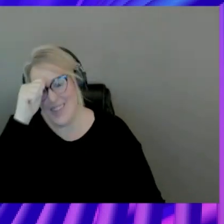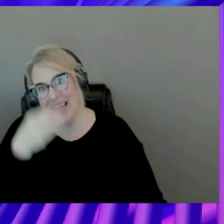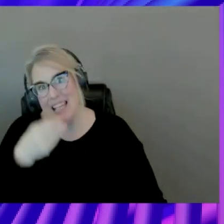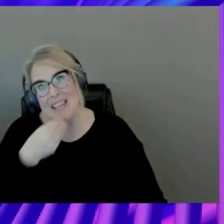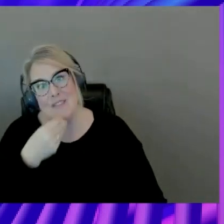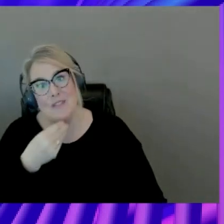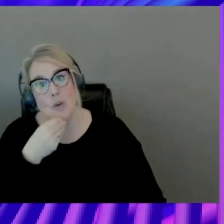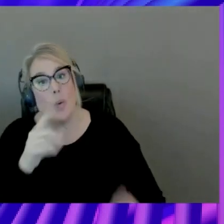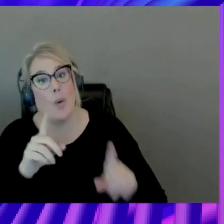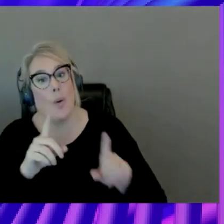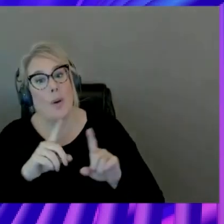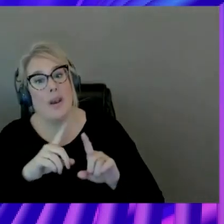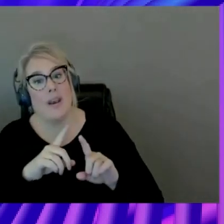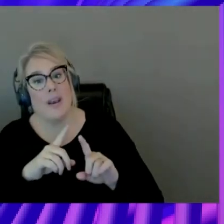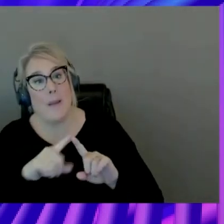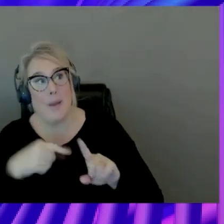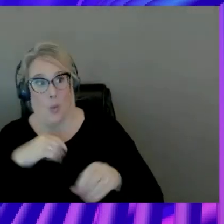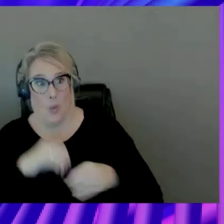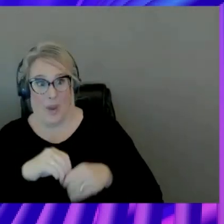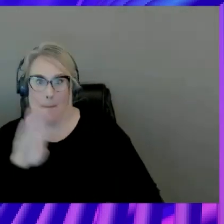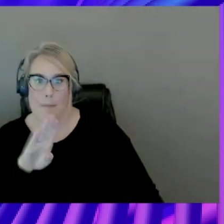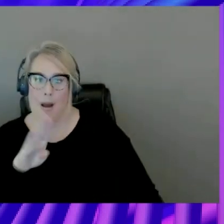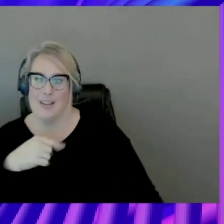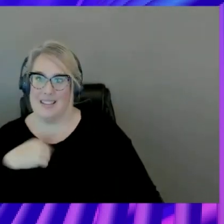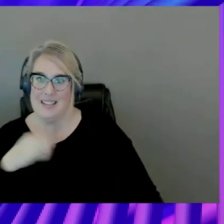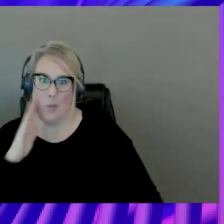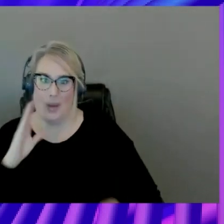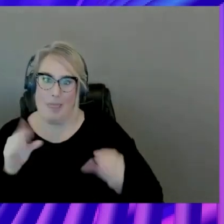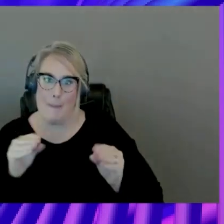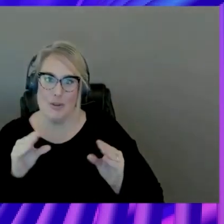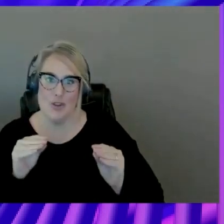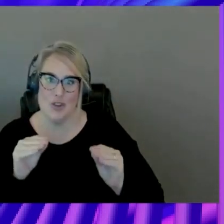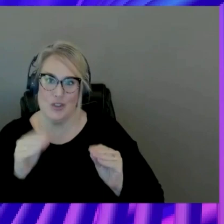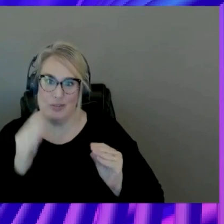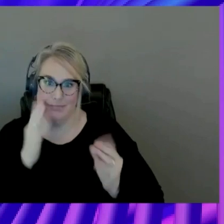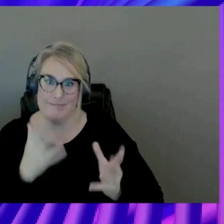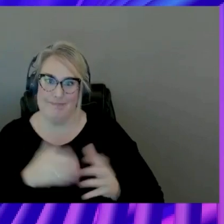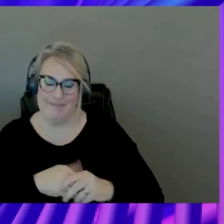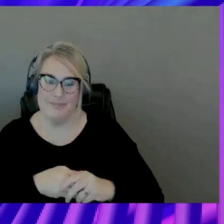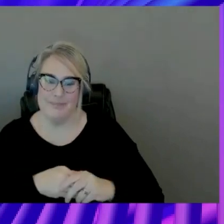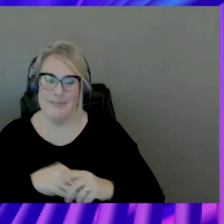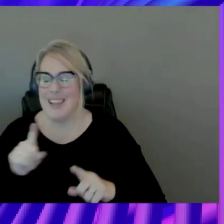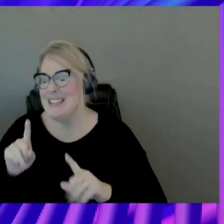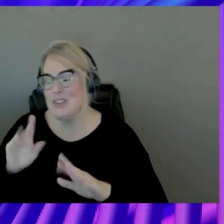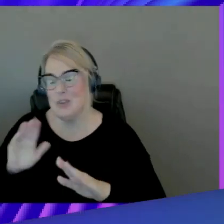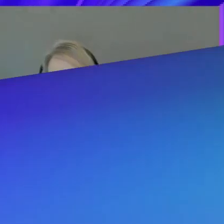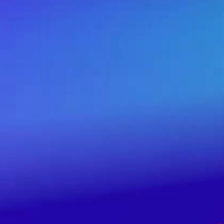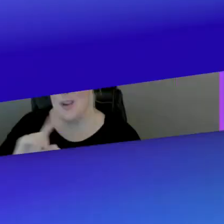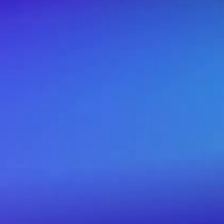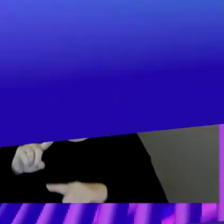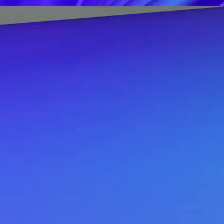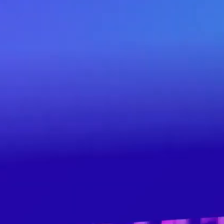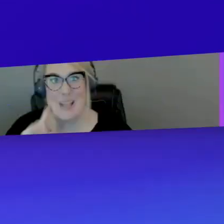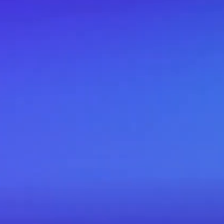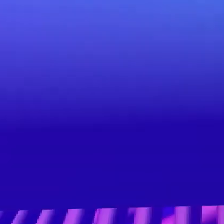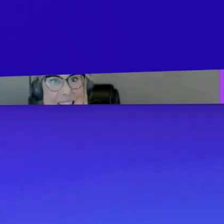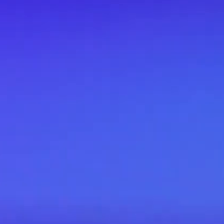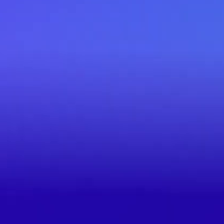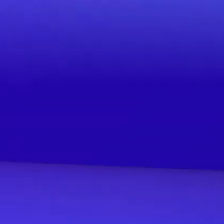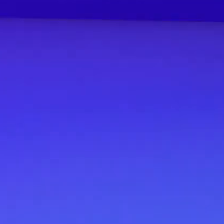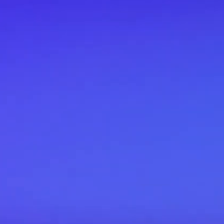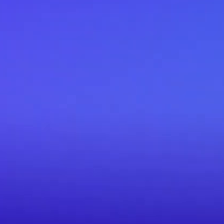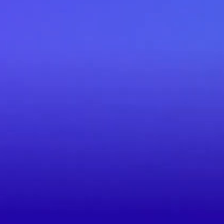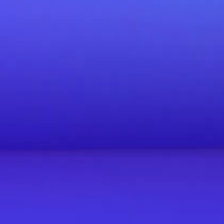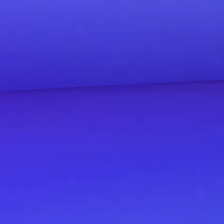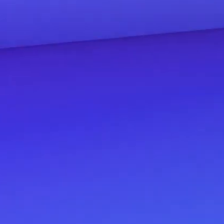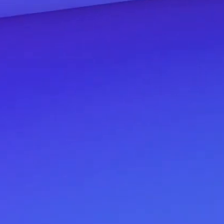since we are in Boston, I'm going to get a lobster. That's a better answer. That's a great answer. delicious. Well, thank you, Junaan, for joining us. Thank you